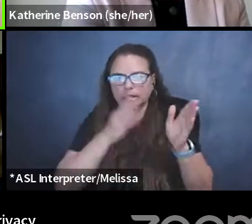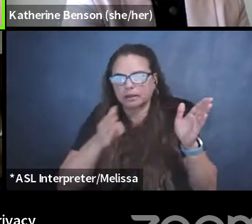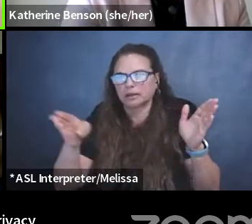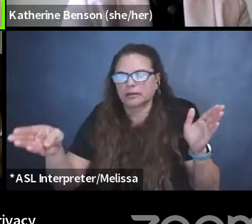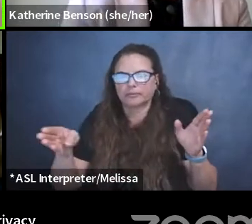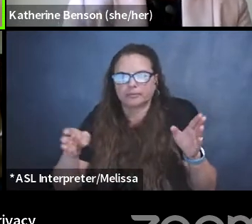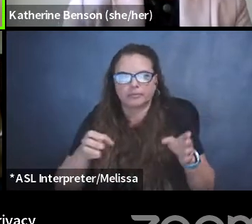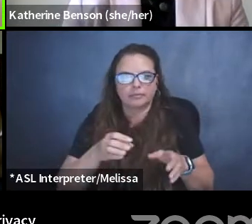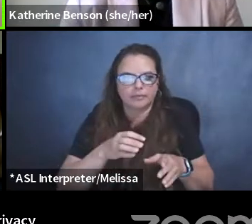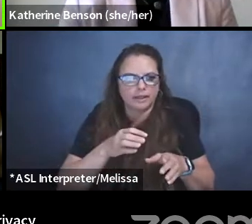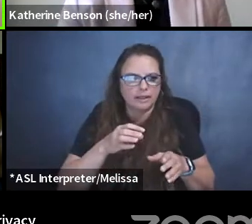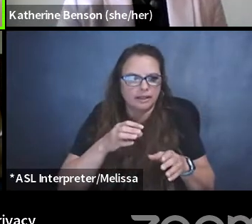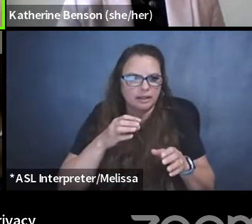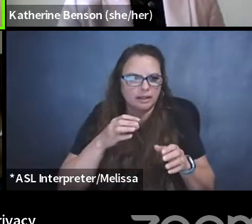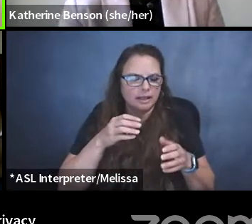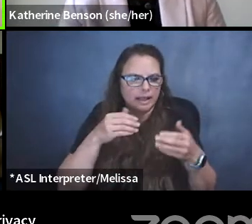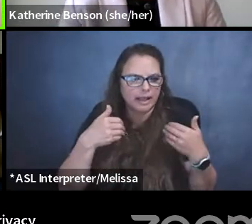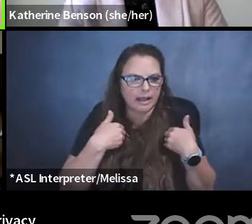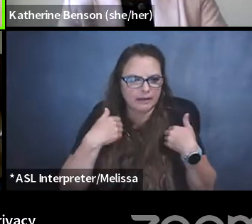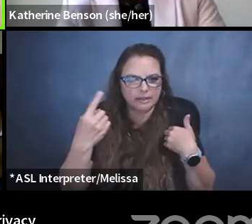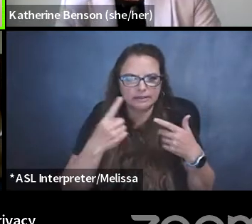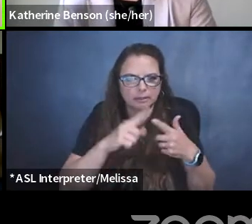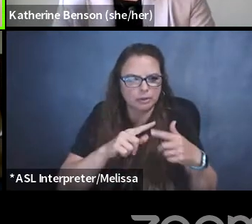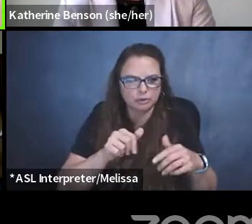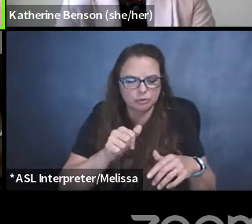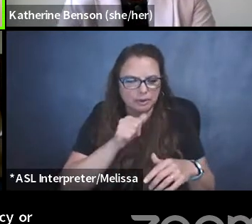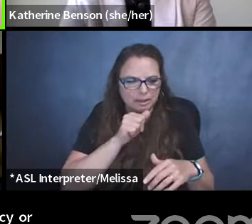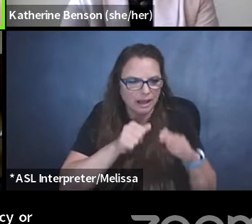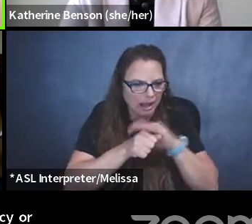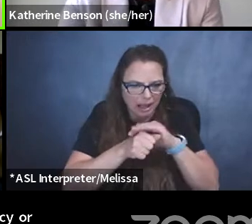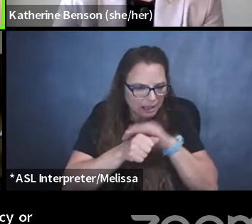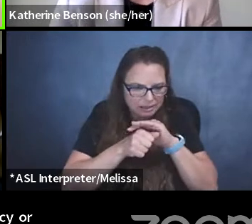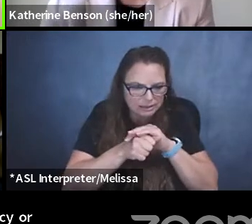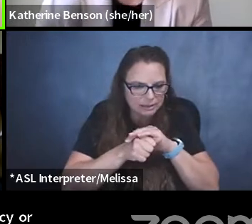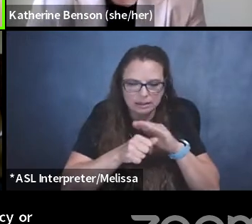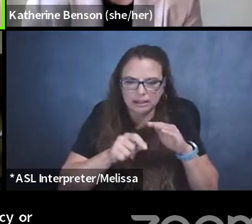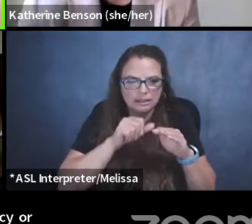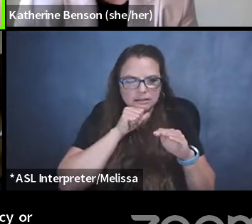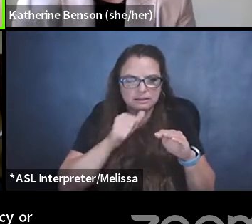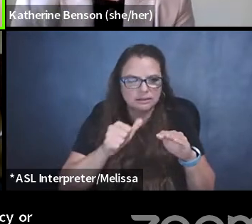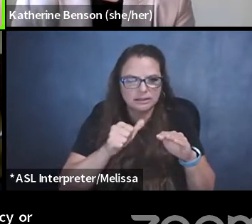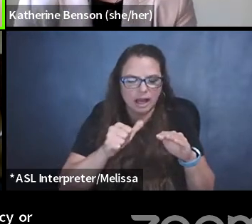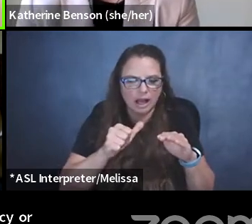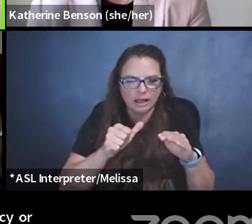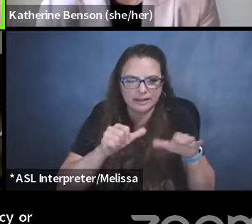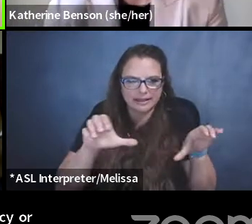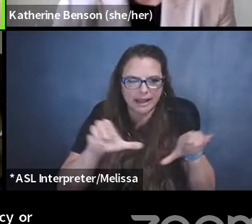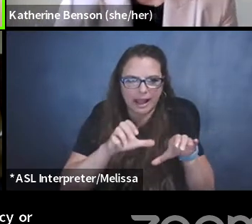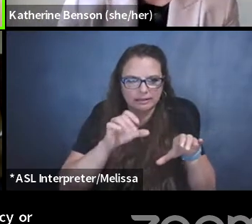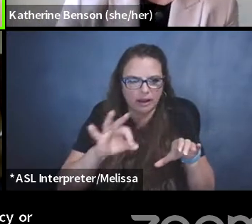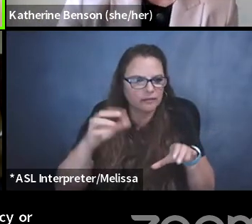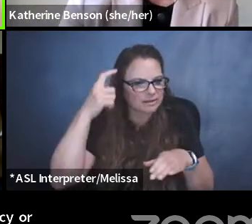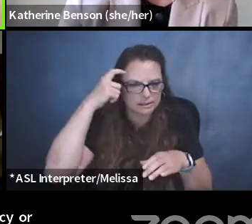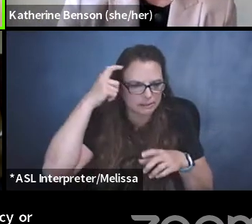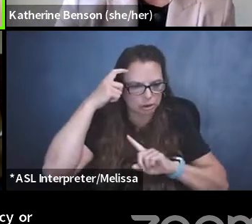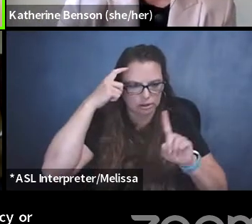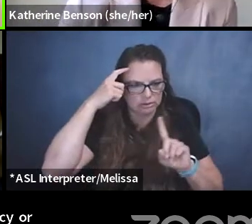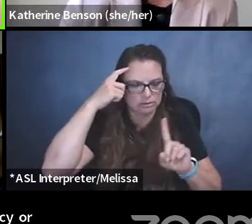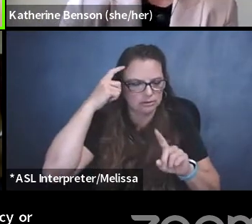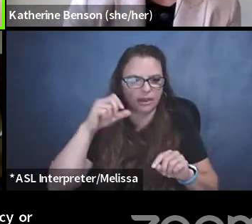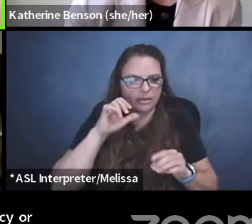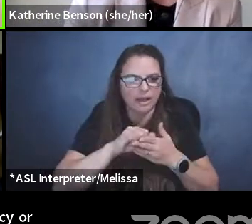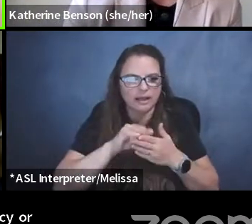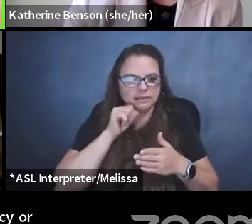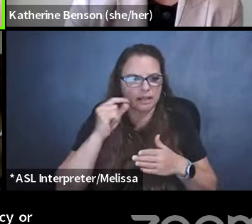having something to hide is not an act of suspicion or is not something